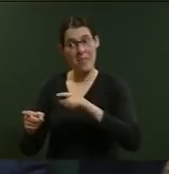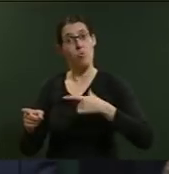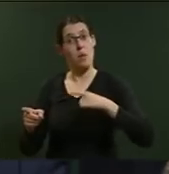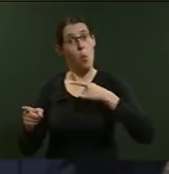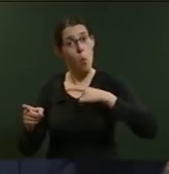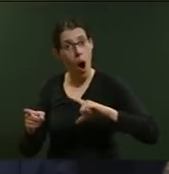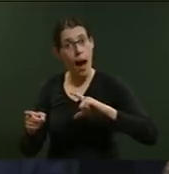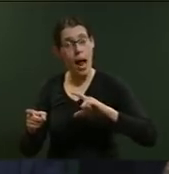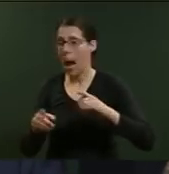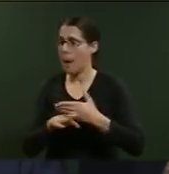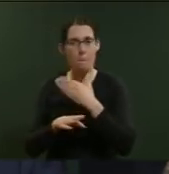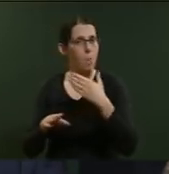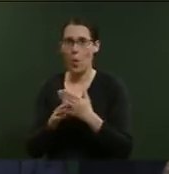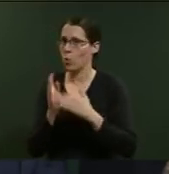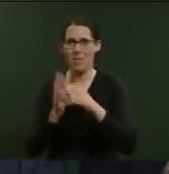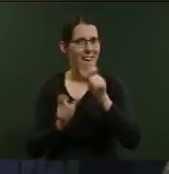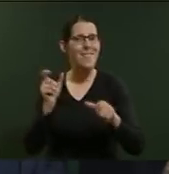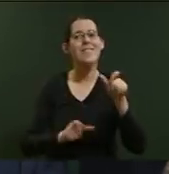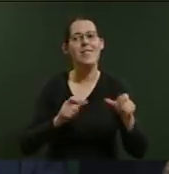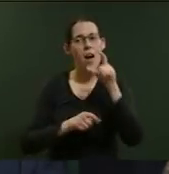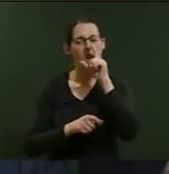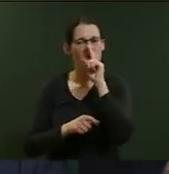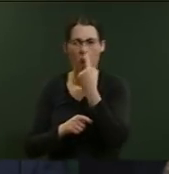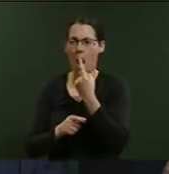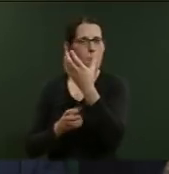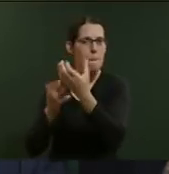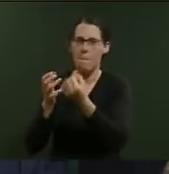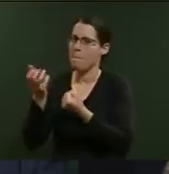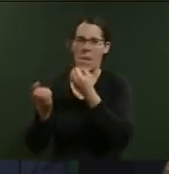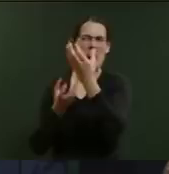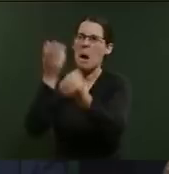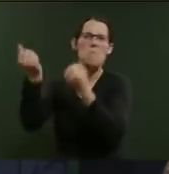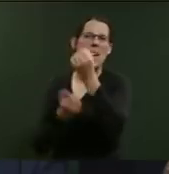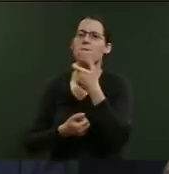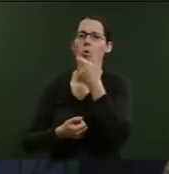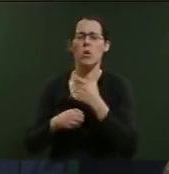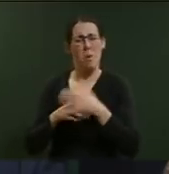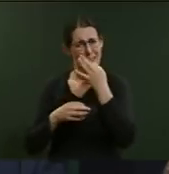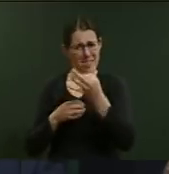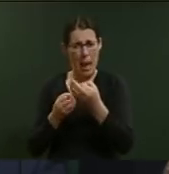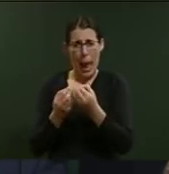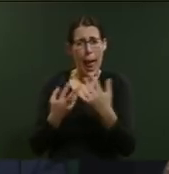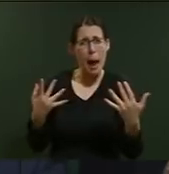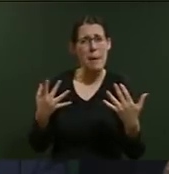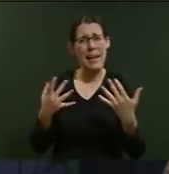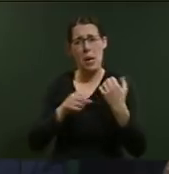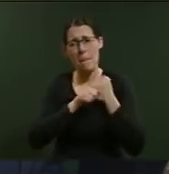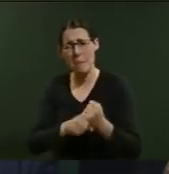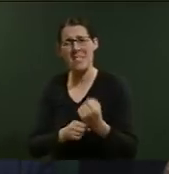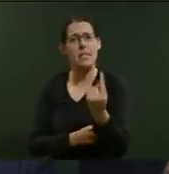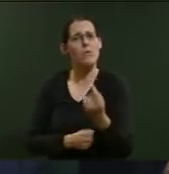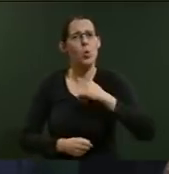Zealanders cannot pick fruit? And if so, how many commitments does an individual need to not have to show up to work?